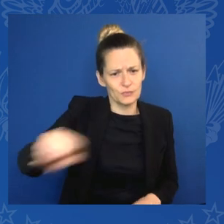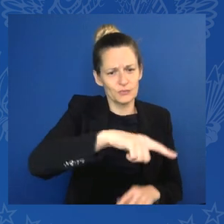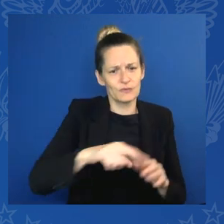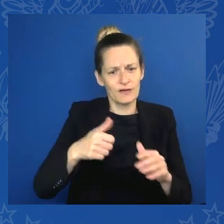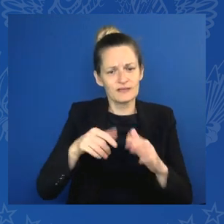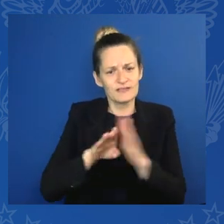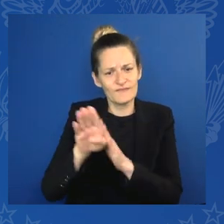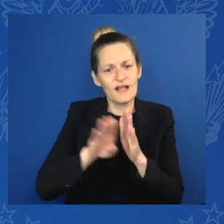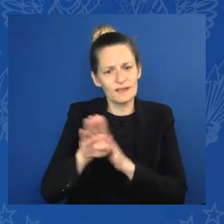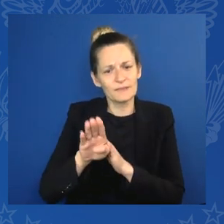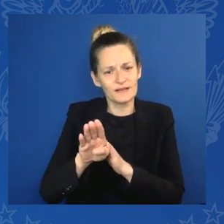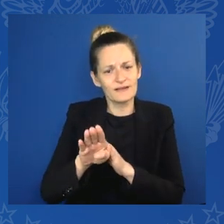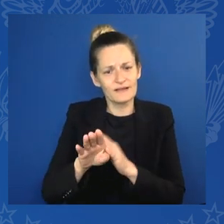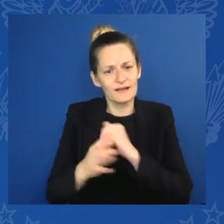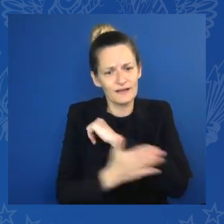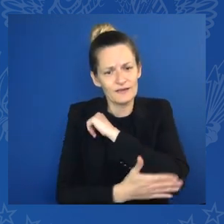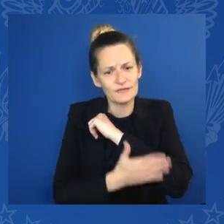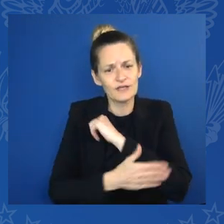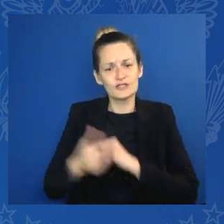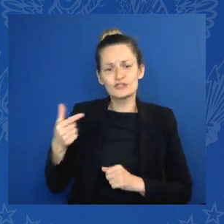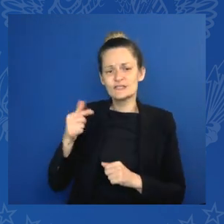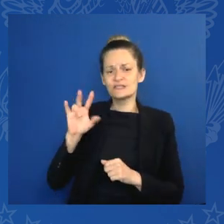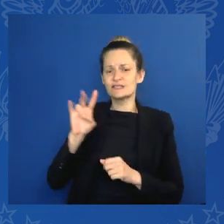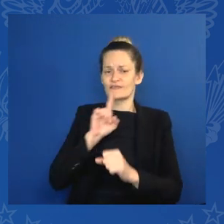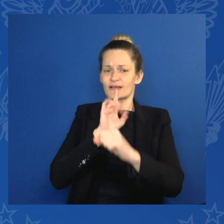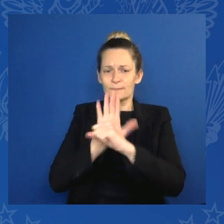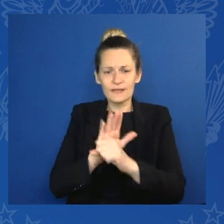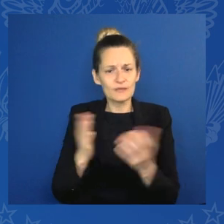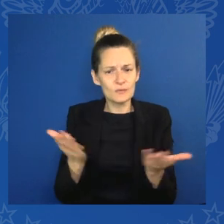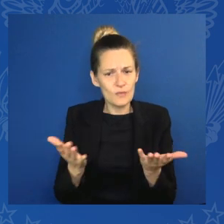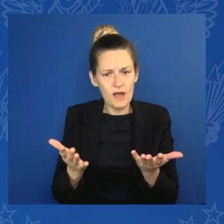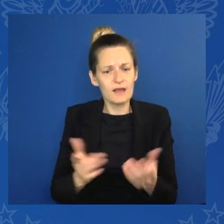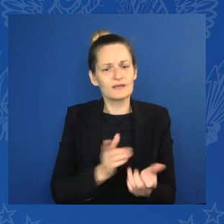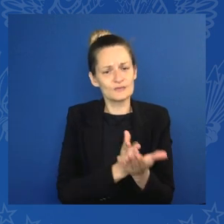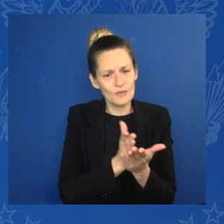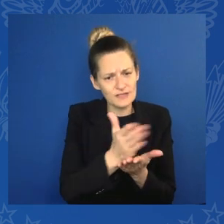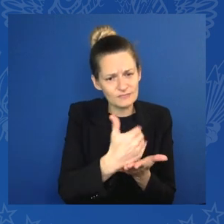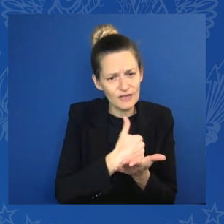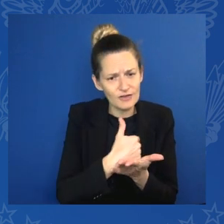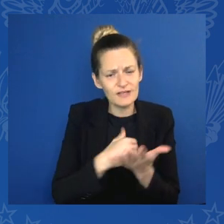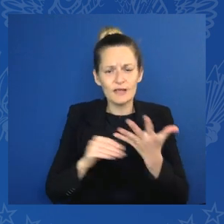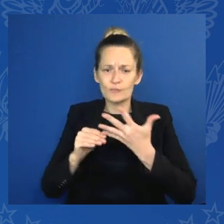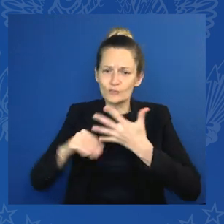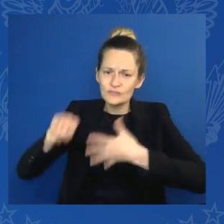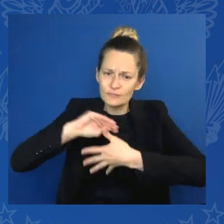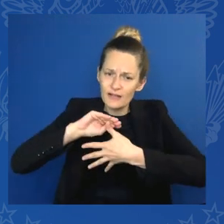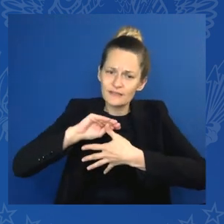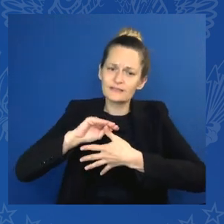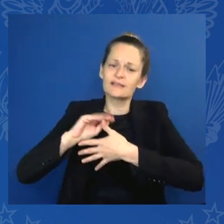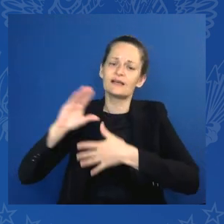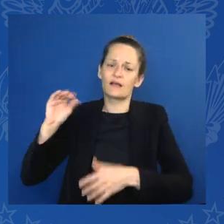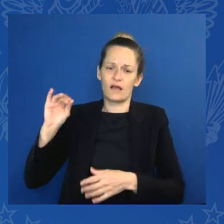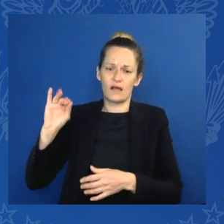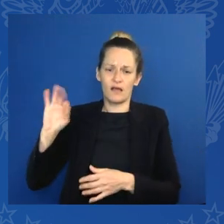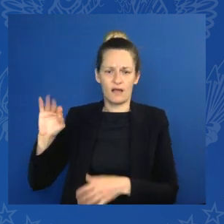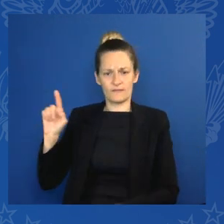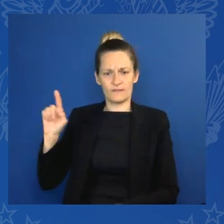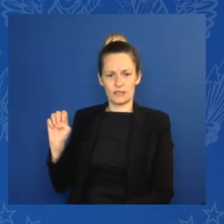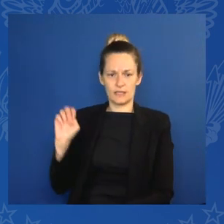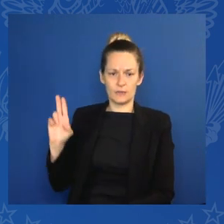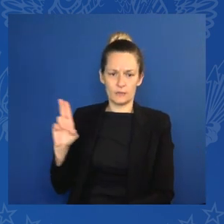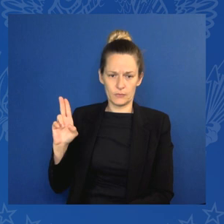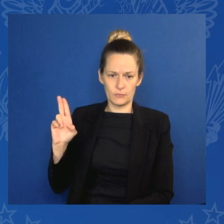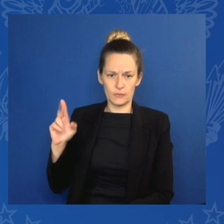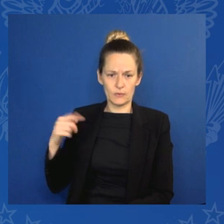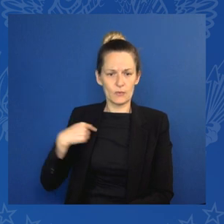transparency, principles. And so is the EU. We focus on smart, clean, and secure